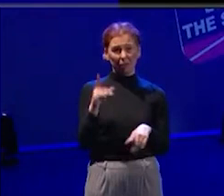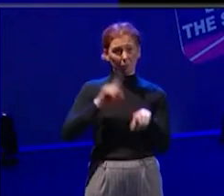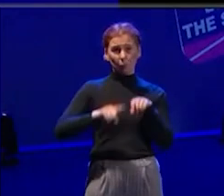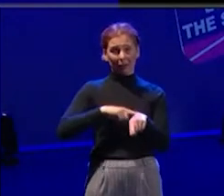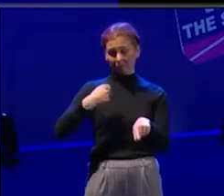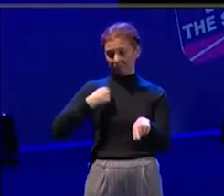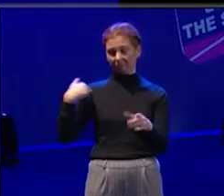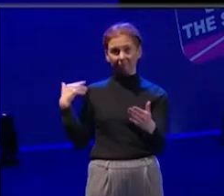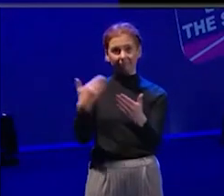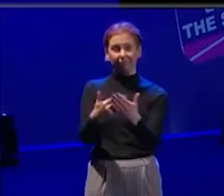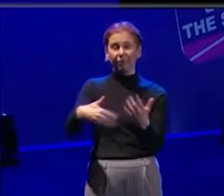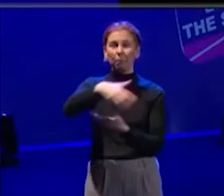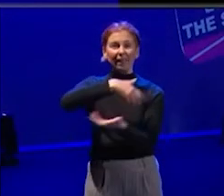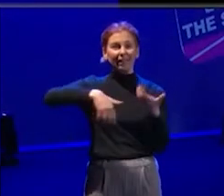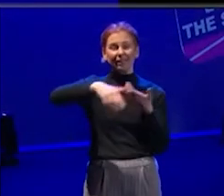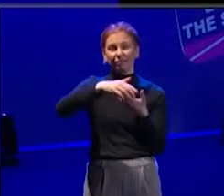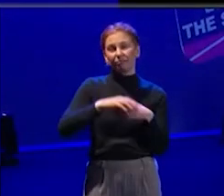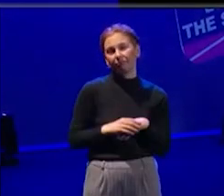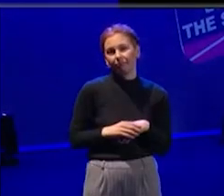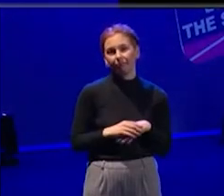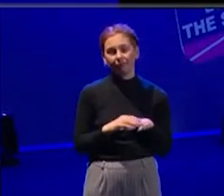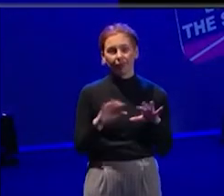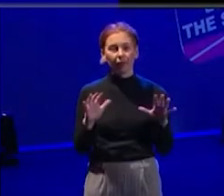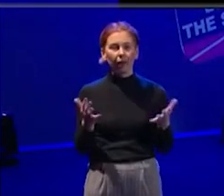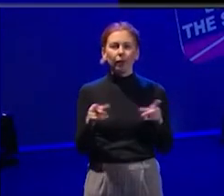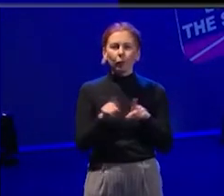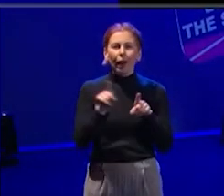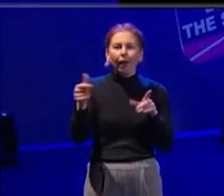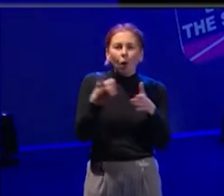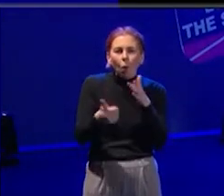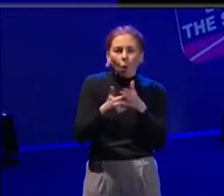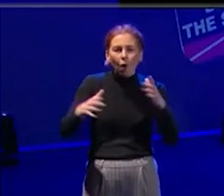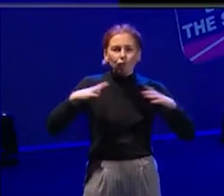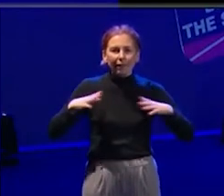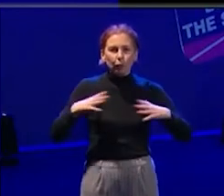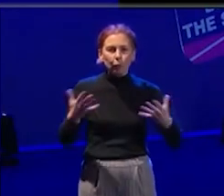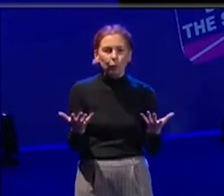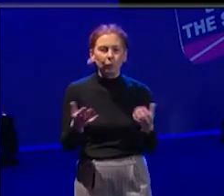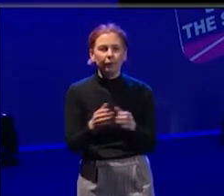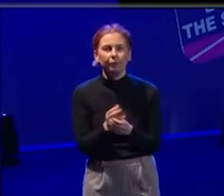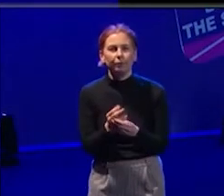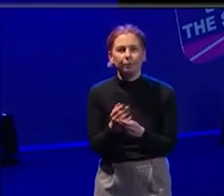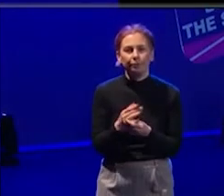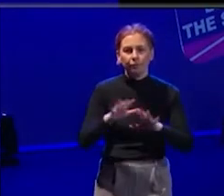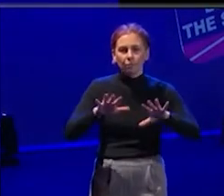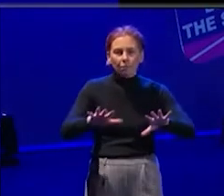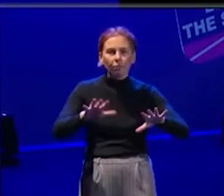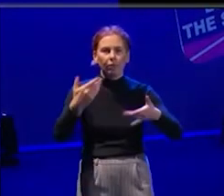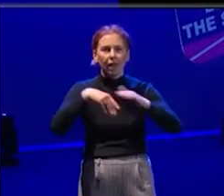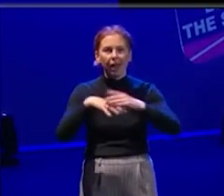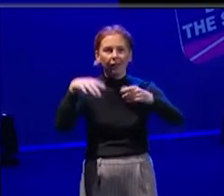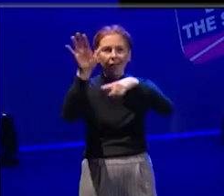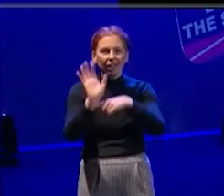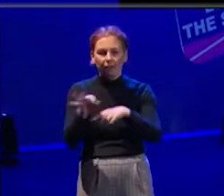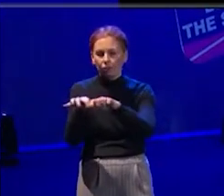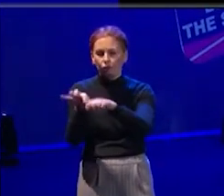career, where I had a mix of things that I was doing. And I'm always, I always say I'm always ready to rip a ticket and be an usher again, like, I'm always ready to, like,